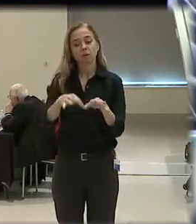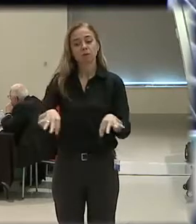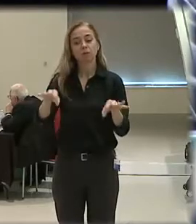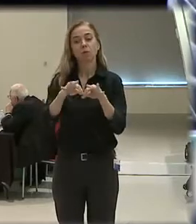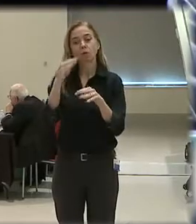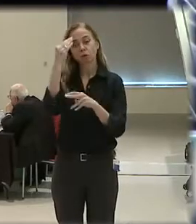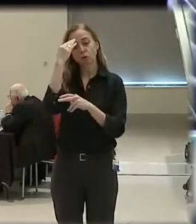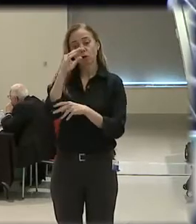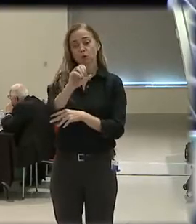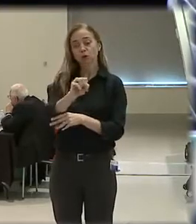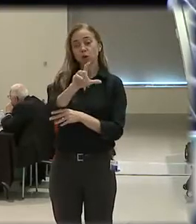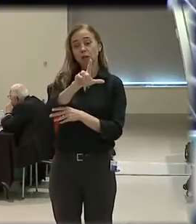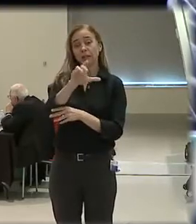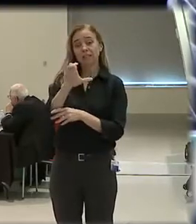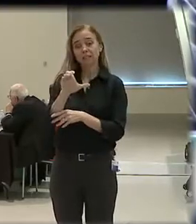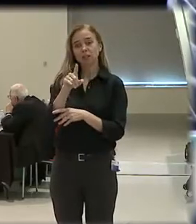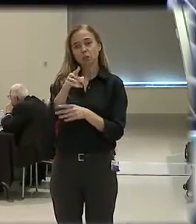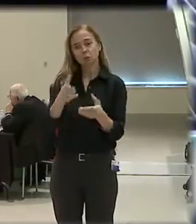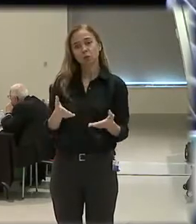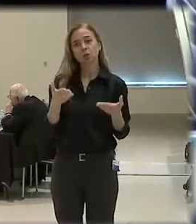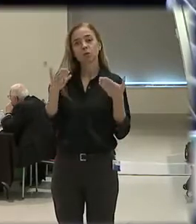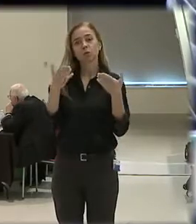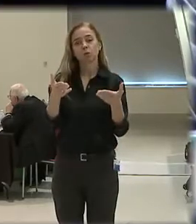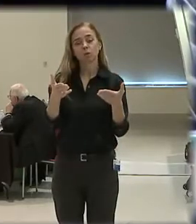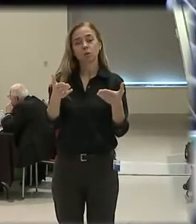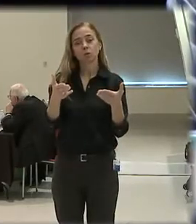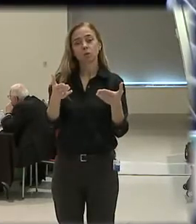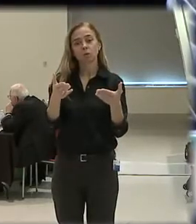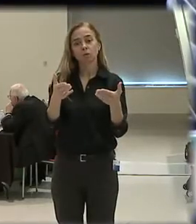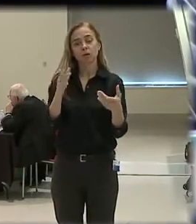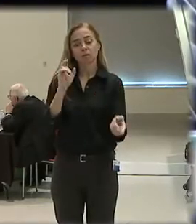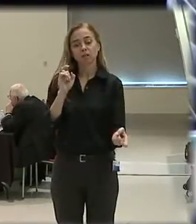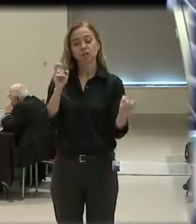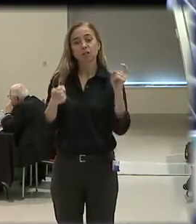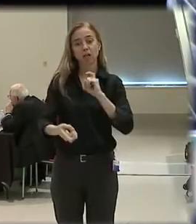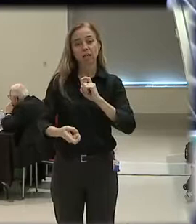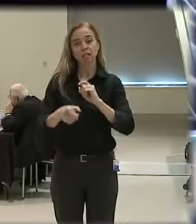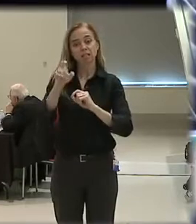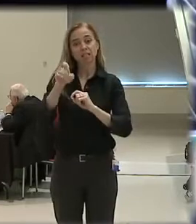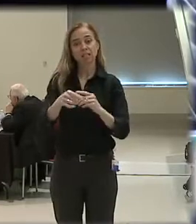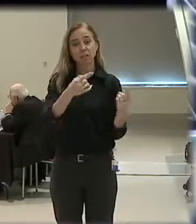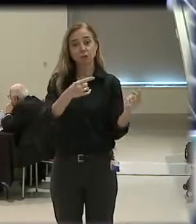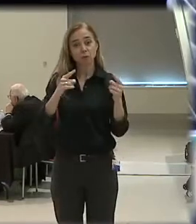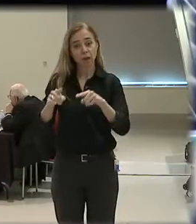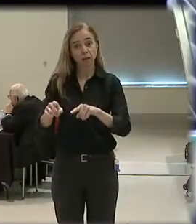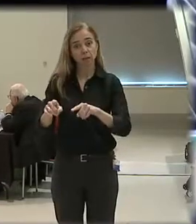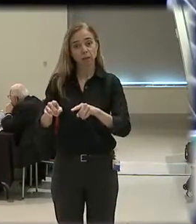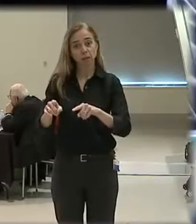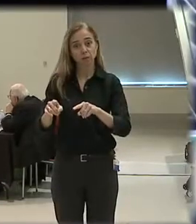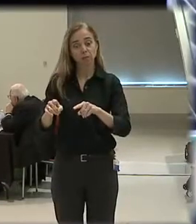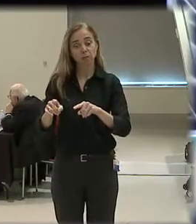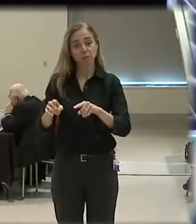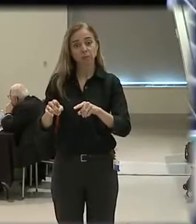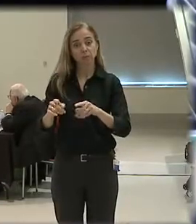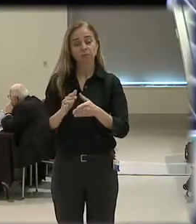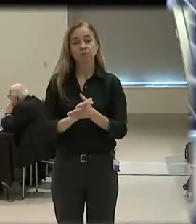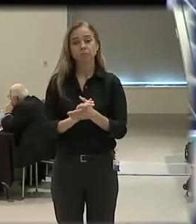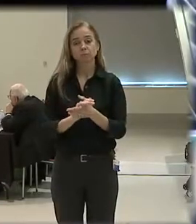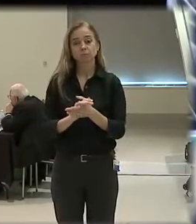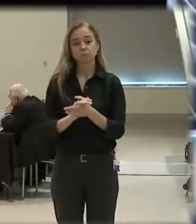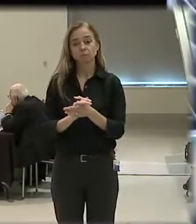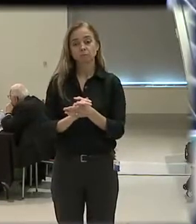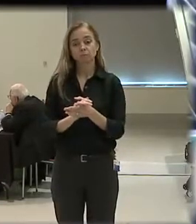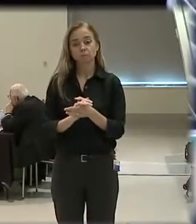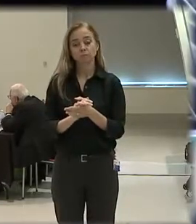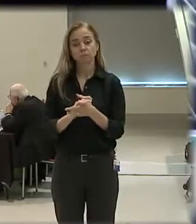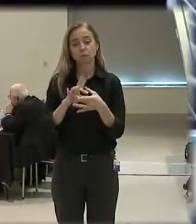Lake City, are you suggesting that the systemic changes that maybe need to be made in this country as relates to